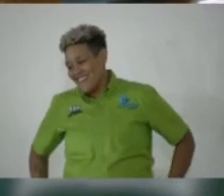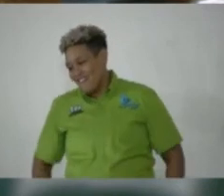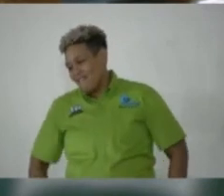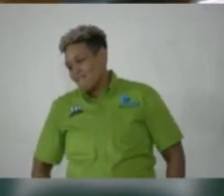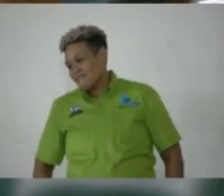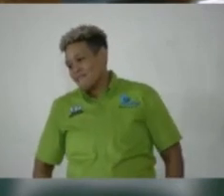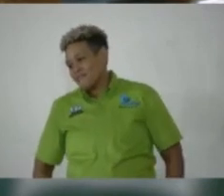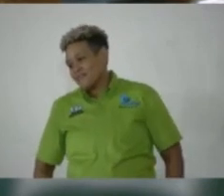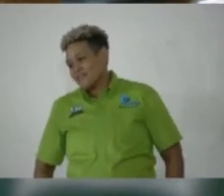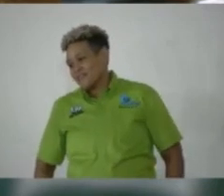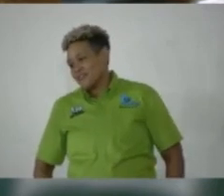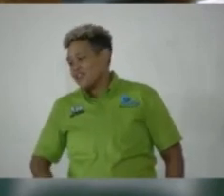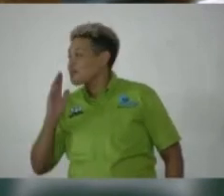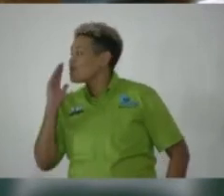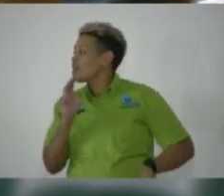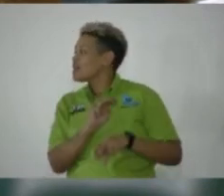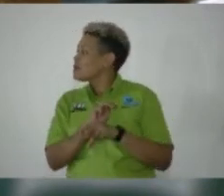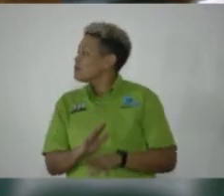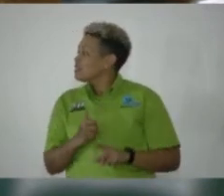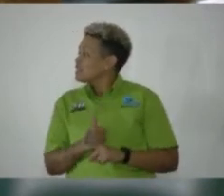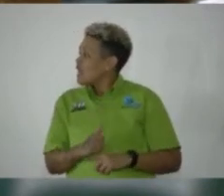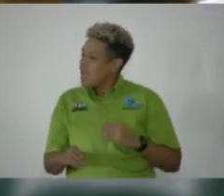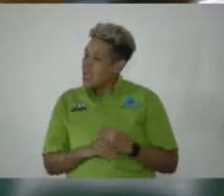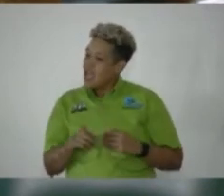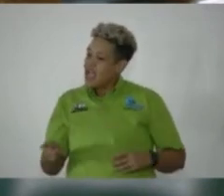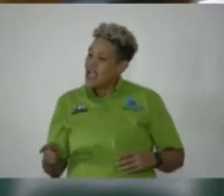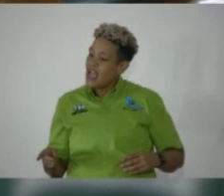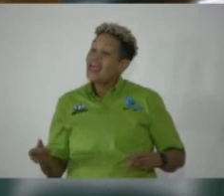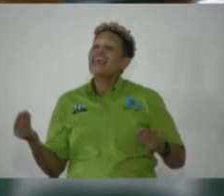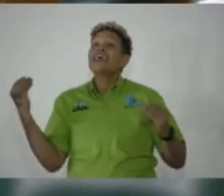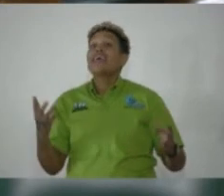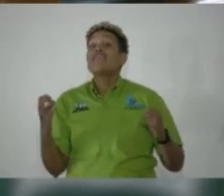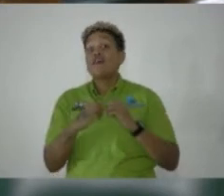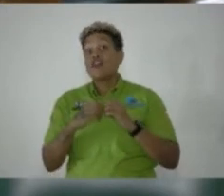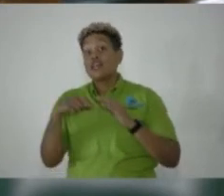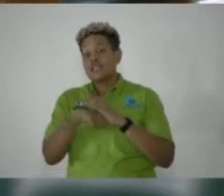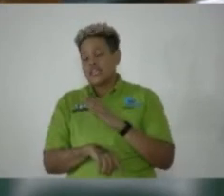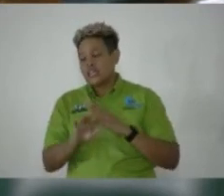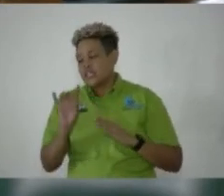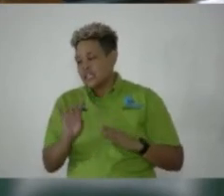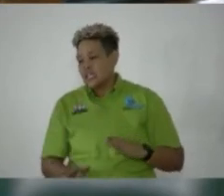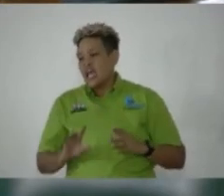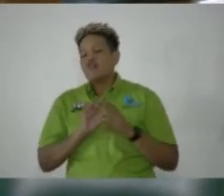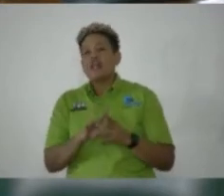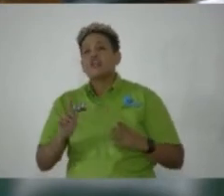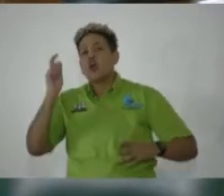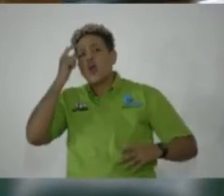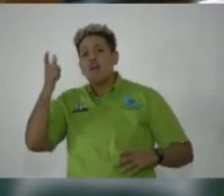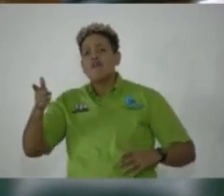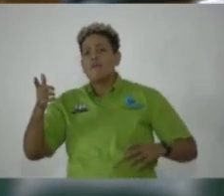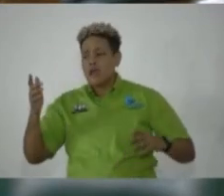Will the Minister give further details as to the government's